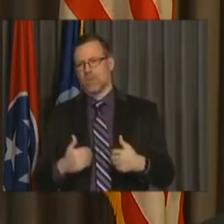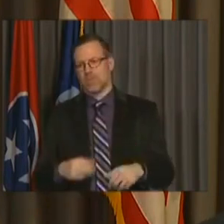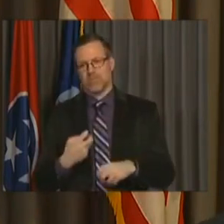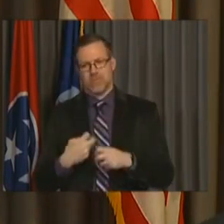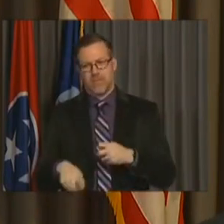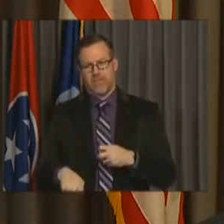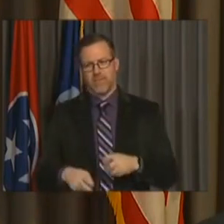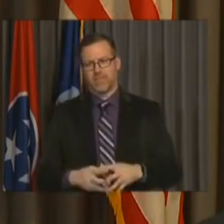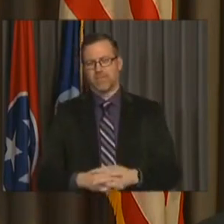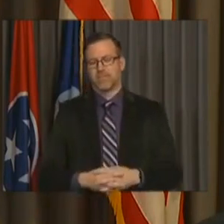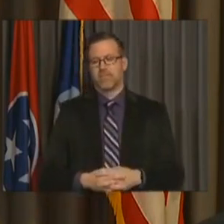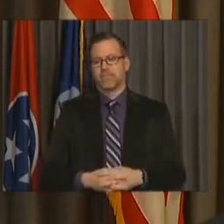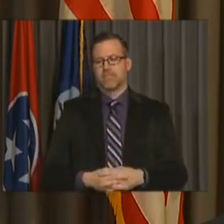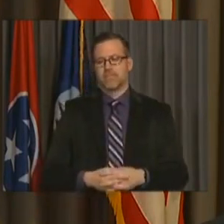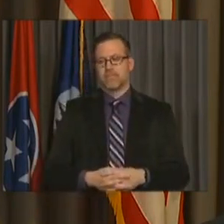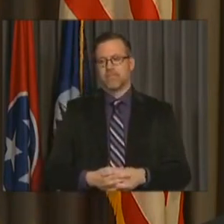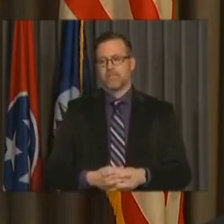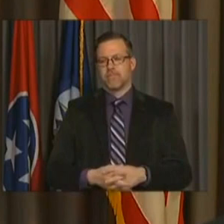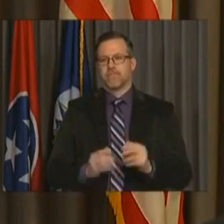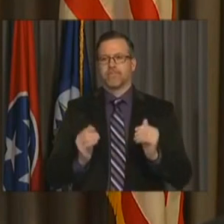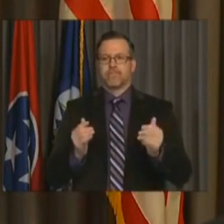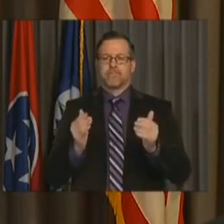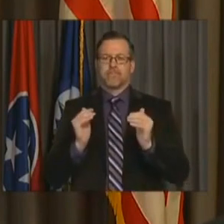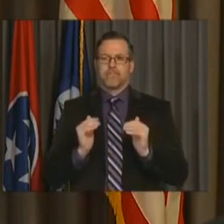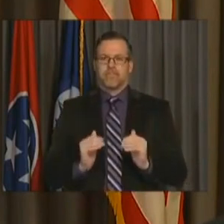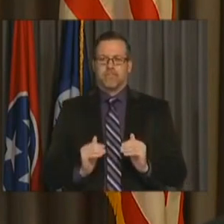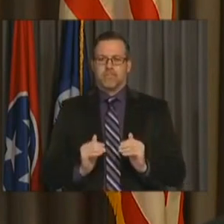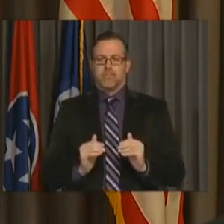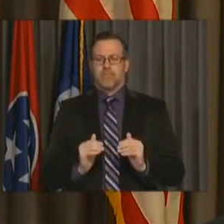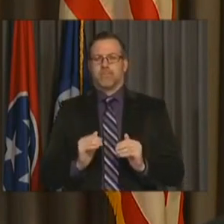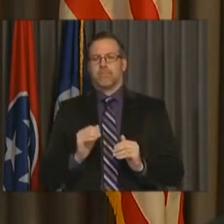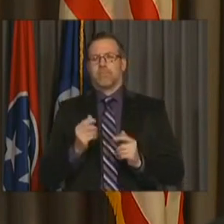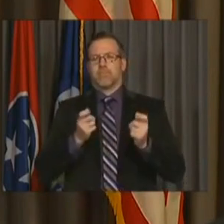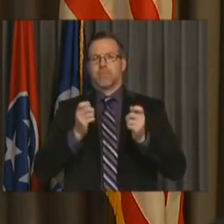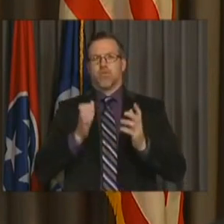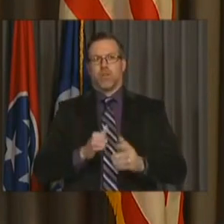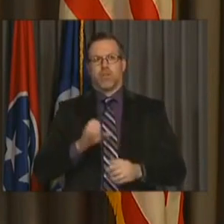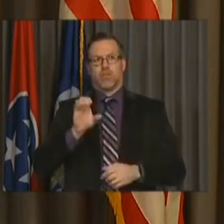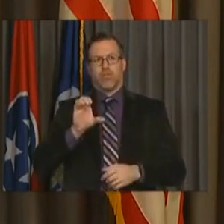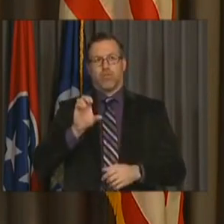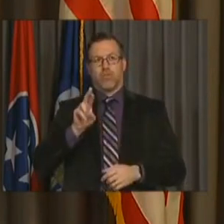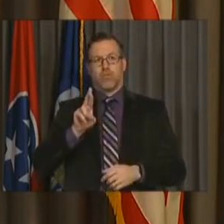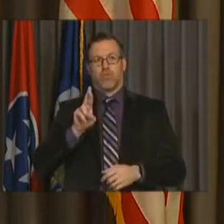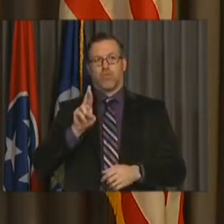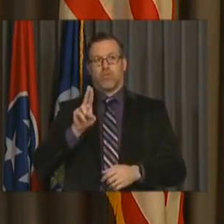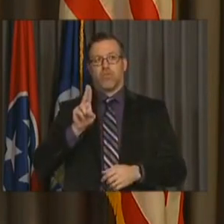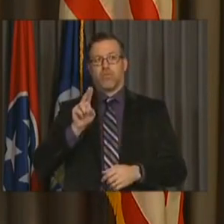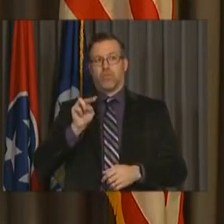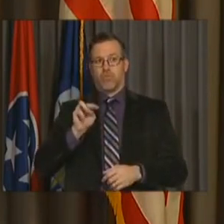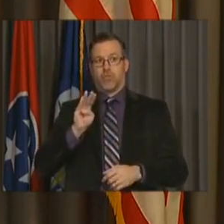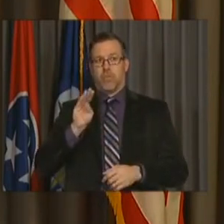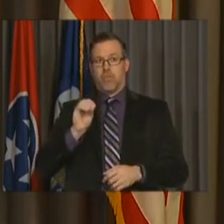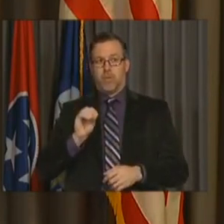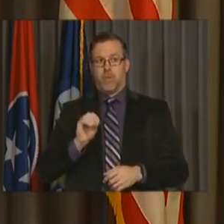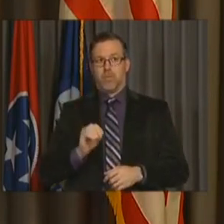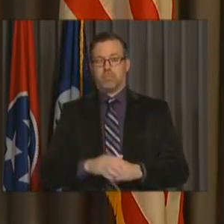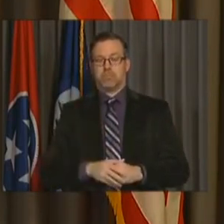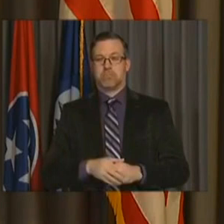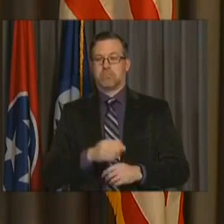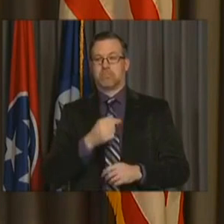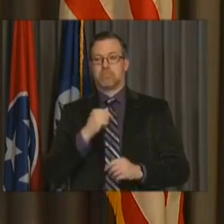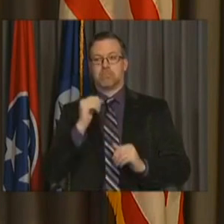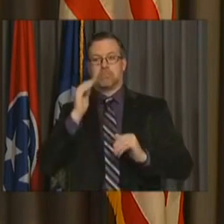And saying, or just commenting on something that Director Crumbo said, let's hope for the best. Okay?